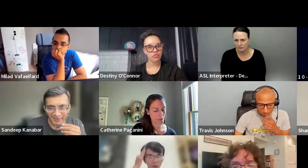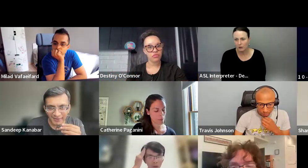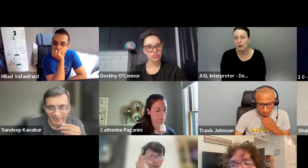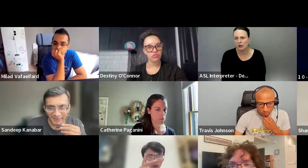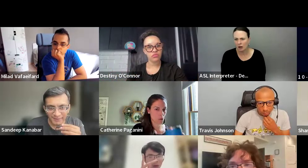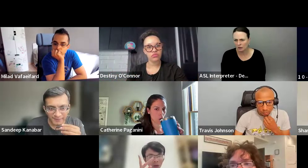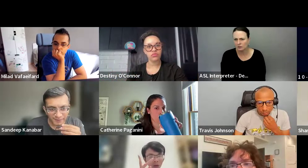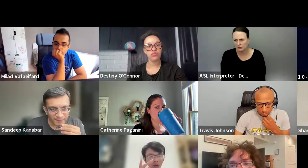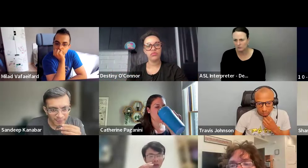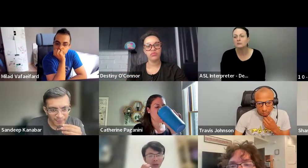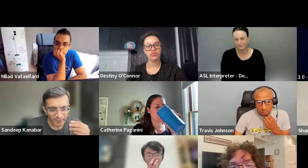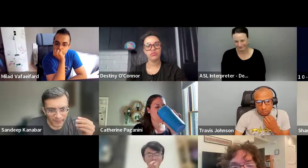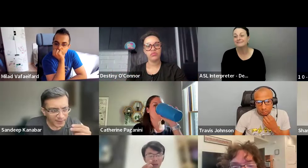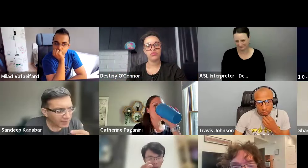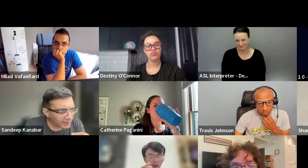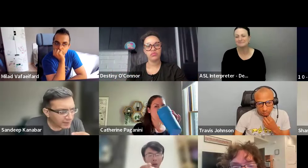From Hong Kong.